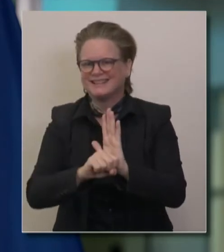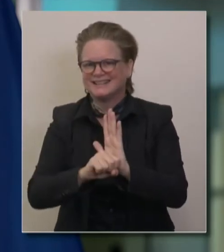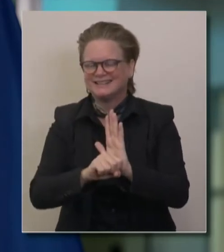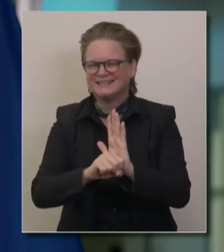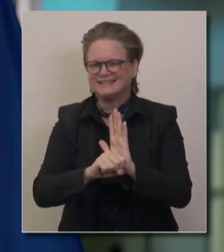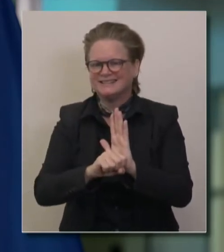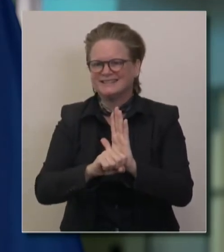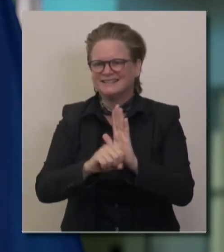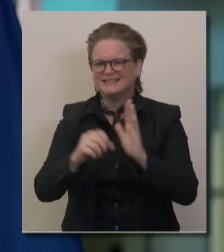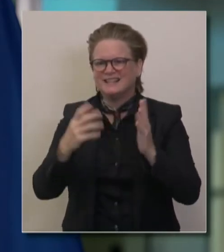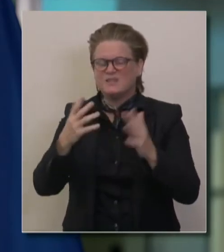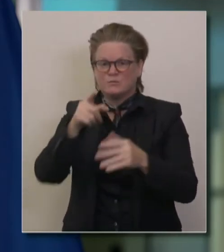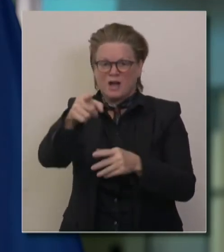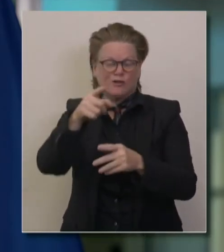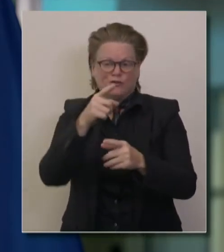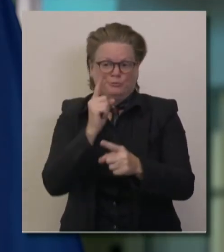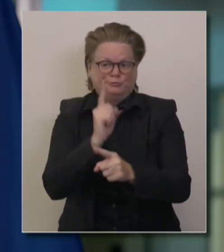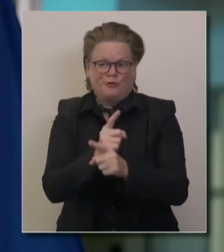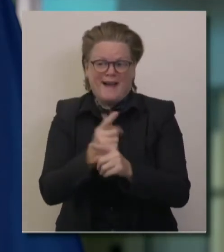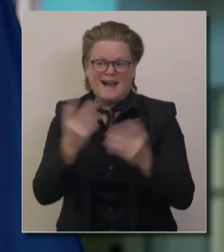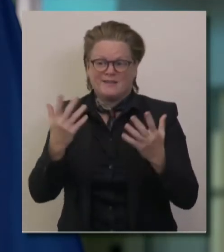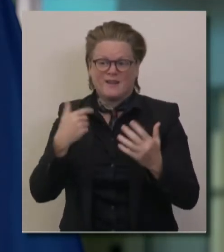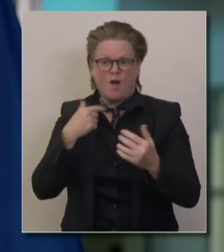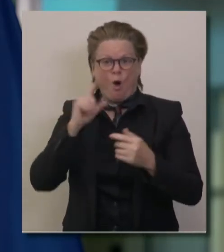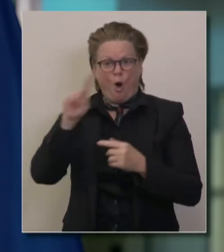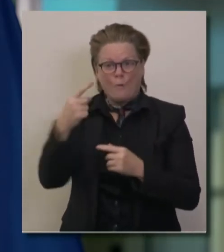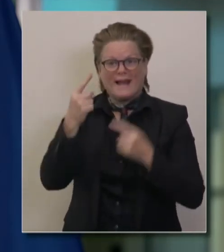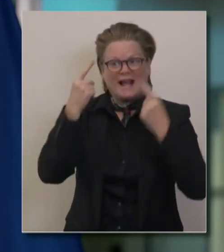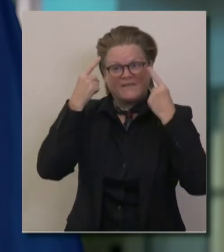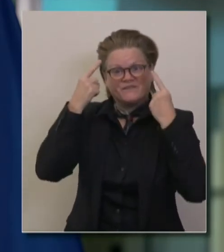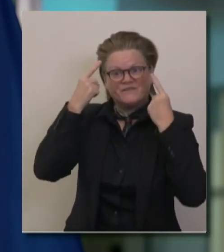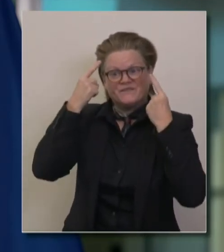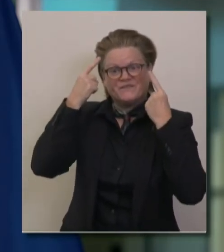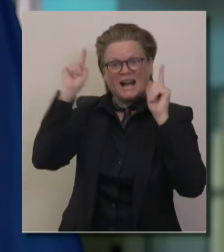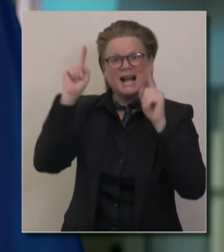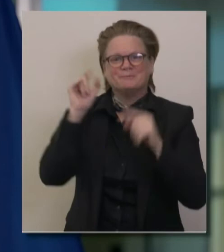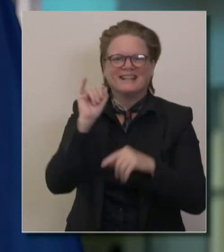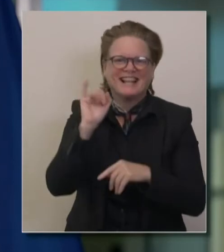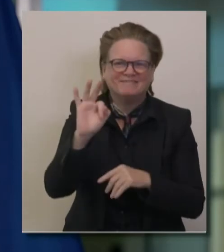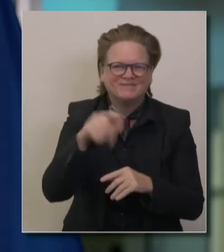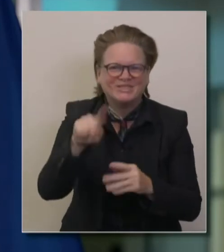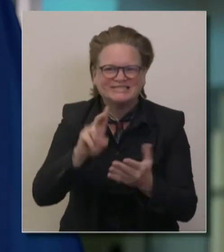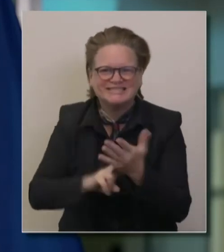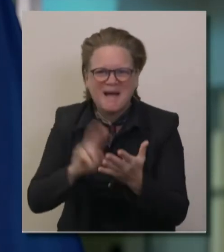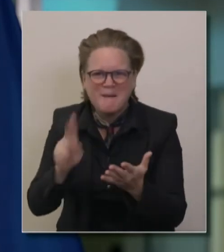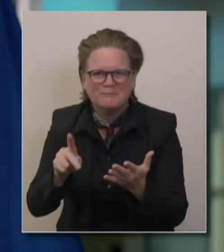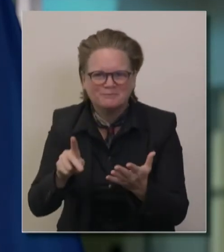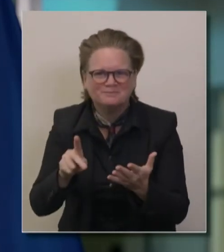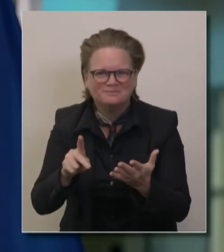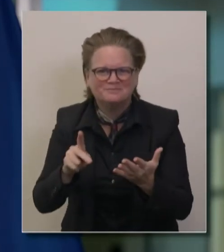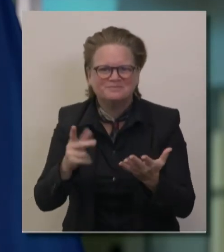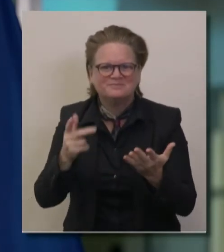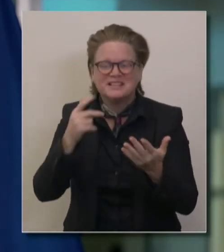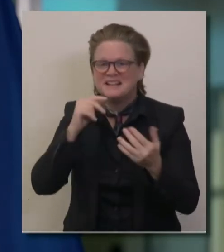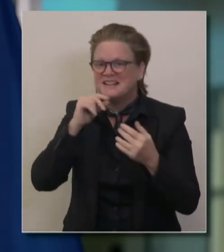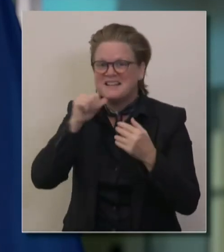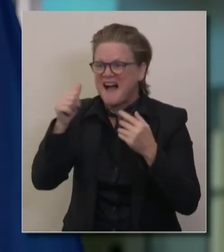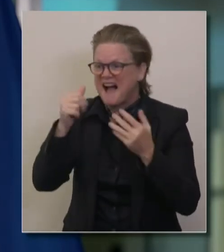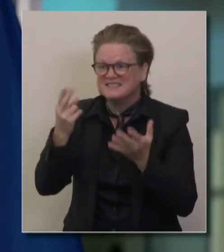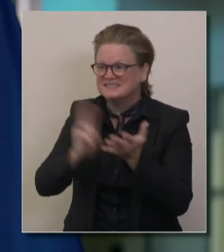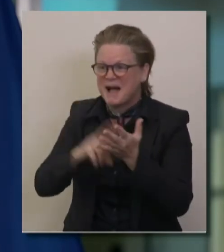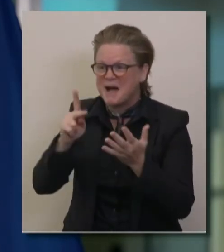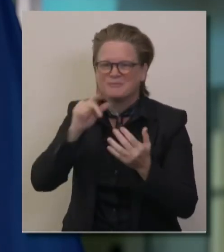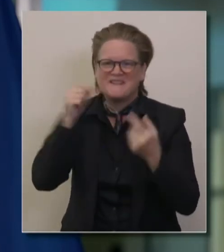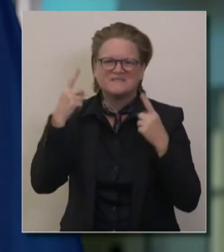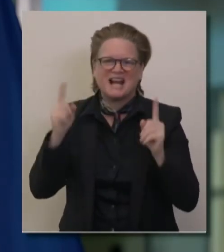only as good as people's adaptation and utilization. Opting in, it's not an opt out. You make the decision.